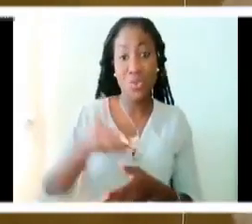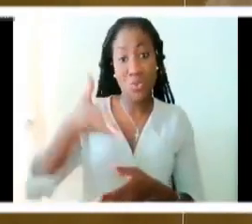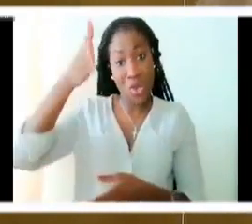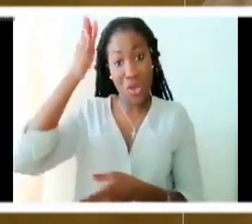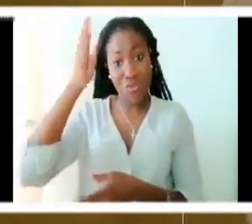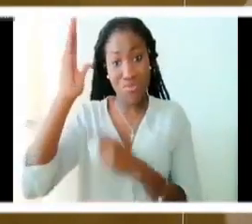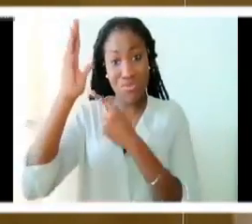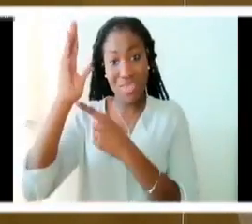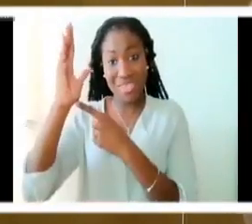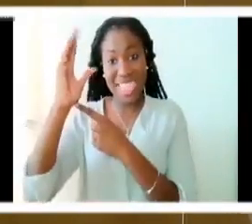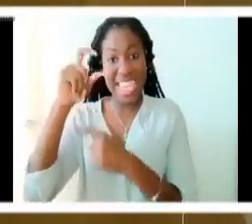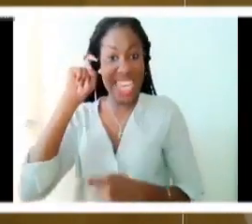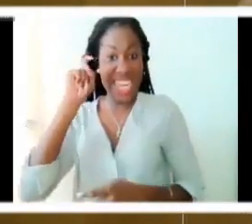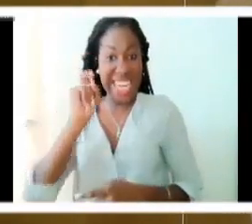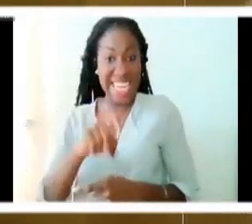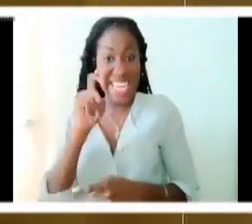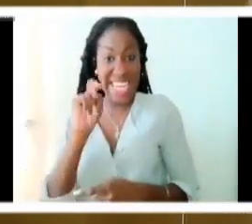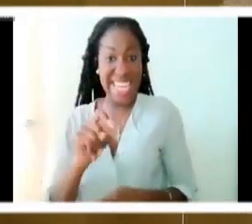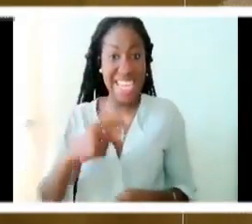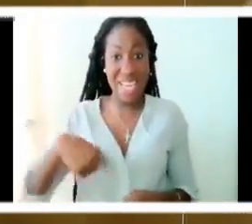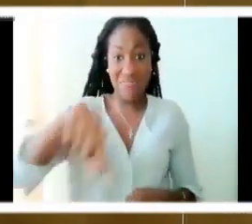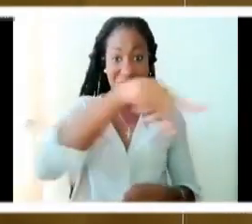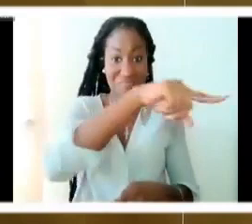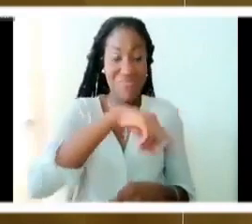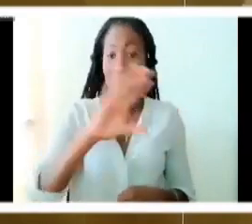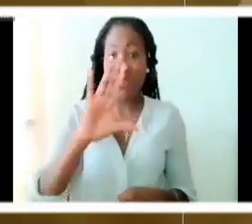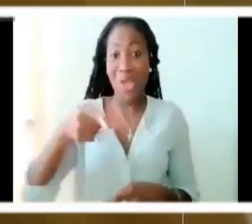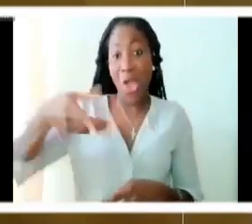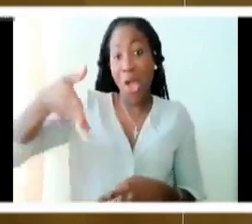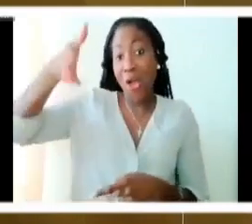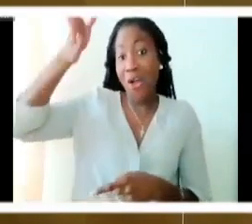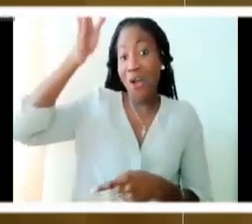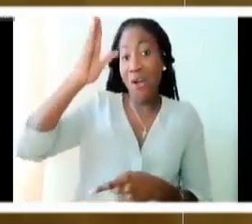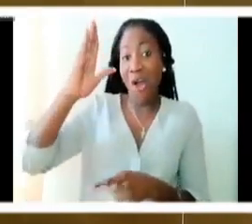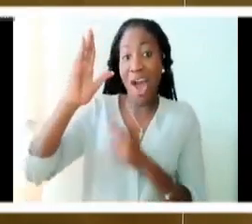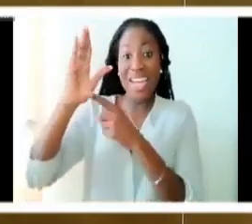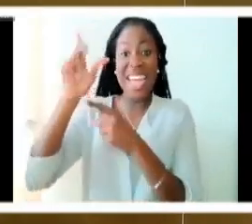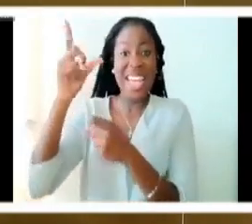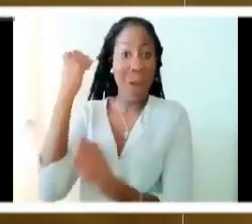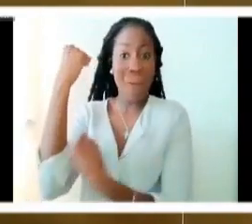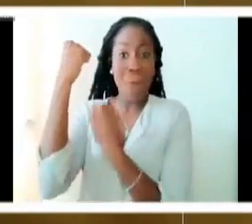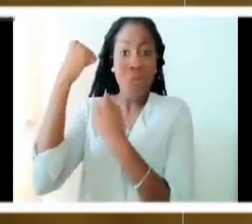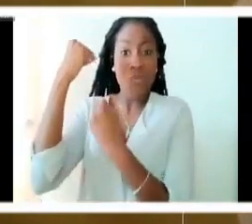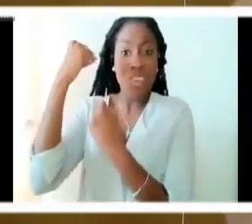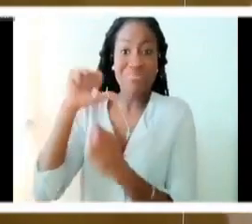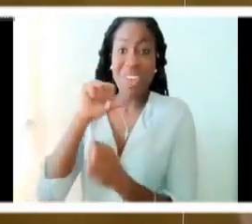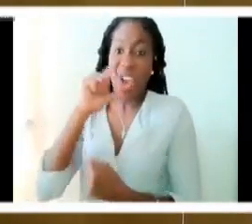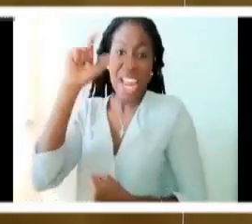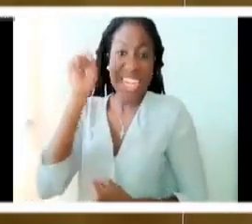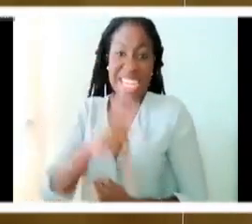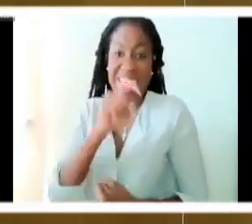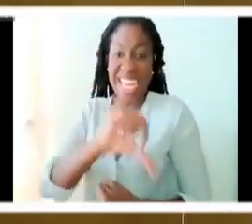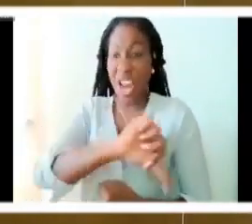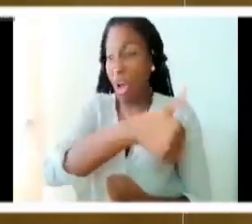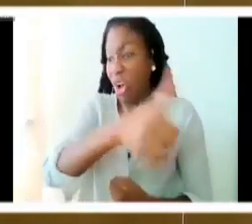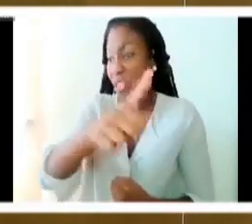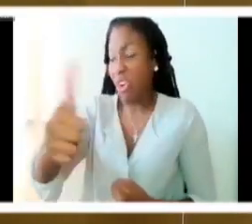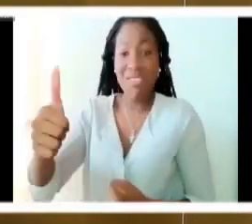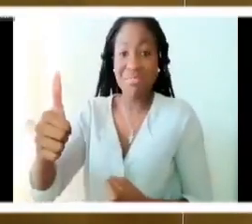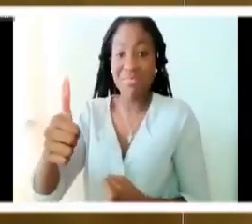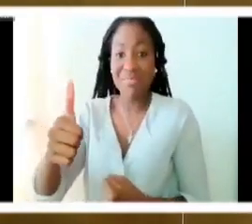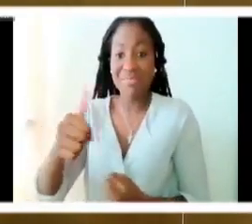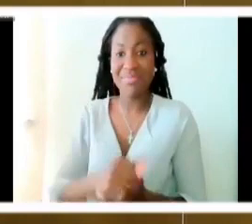nothing outside of God's self. God's creating of the whole cosmos is not because God had a need to love